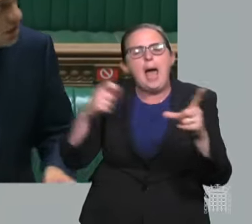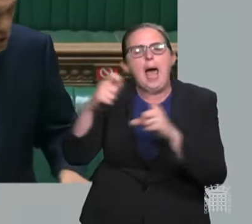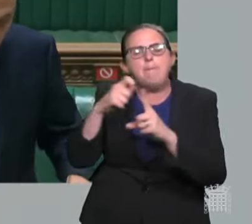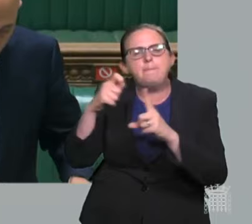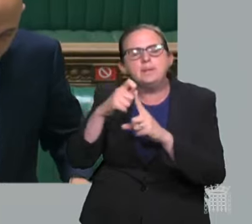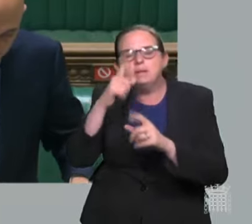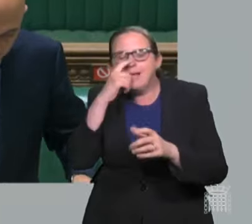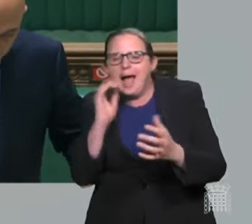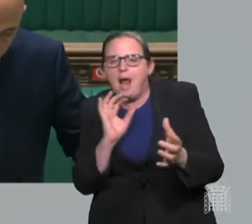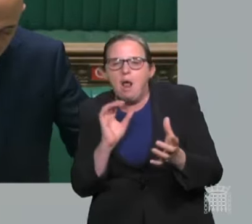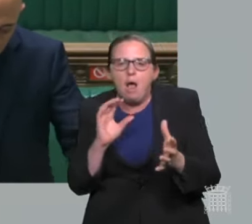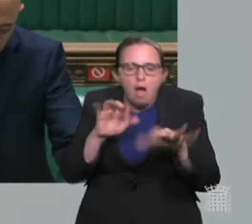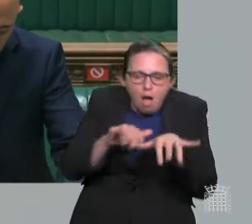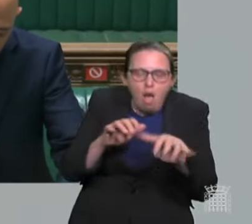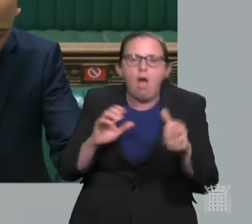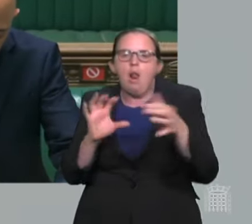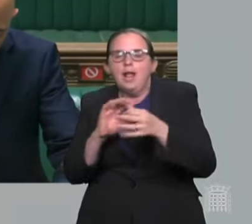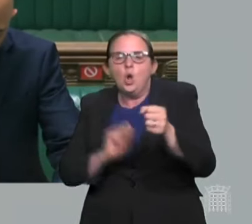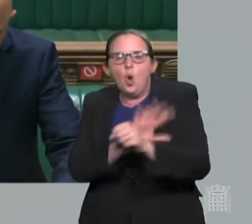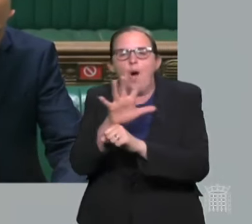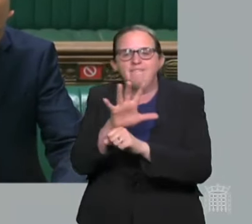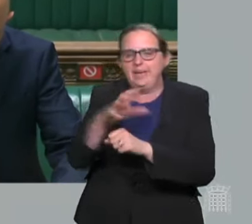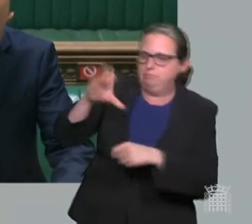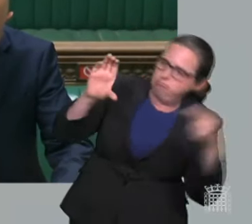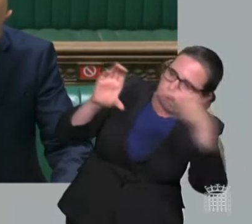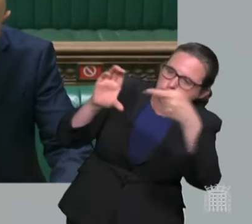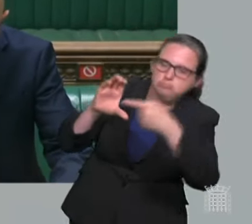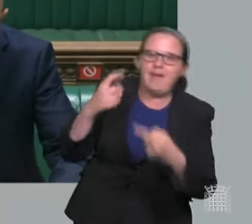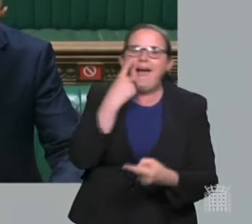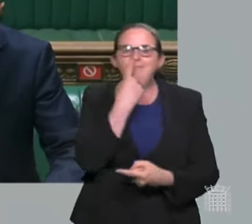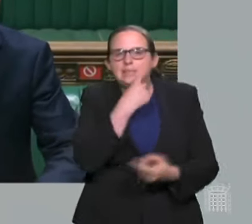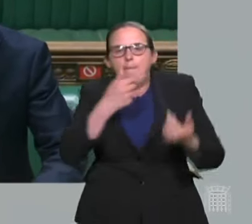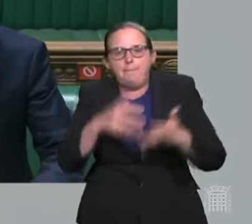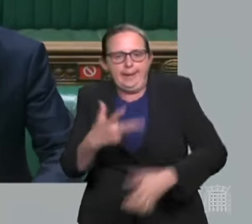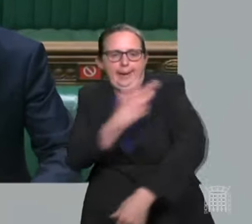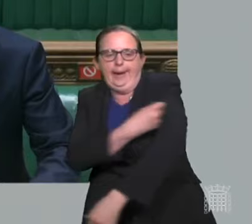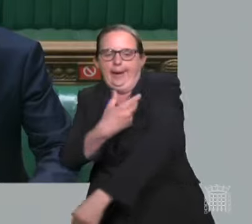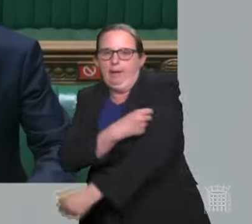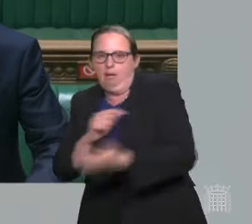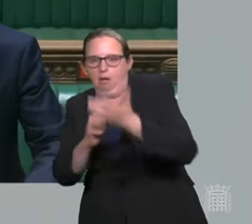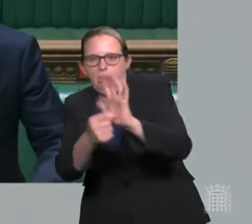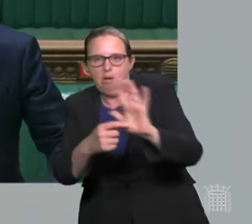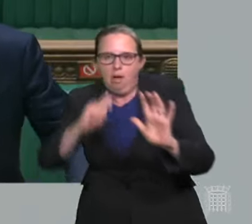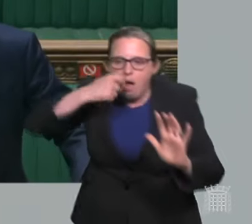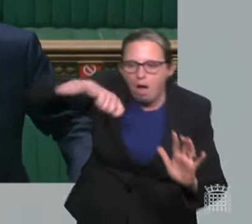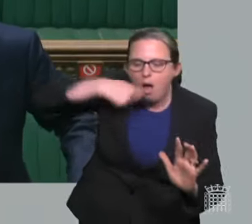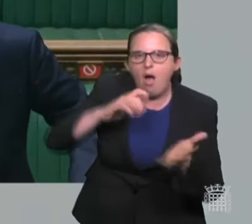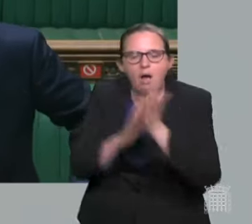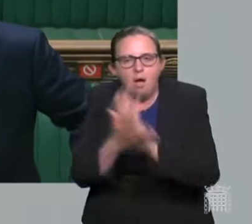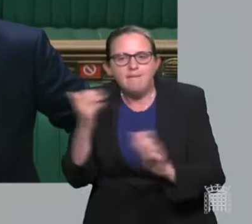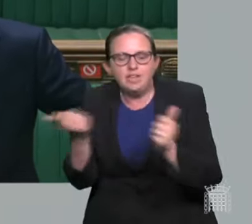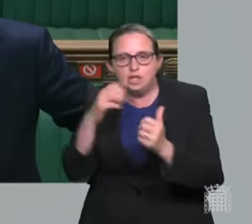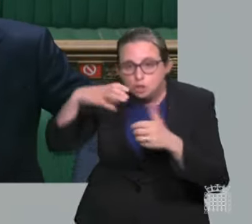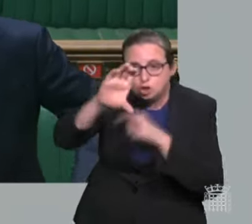and other digital routes. This will be the main way that people can provide their COVID status, a status that will